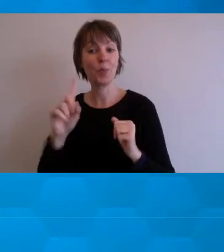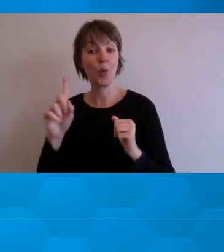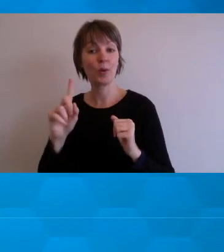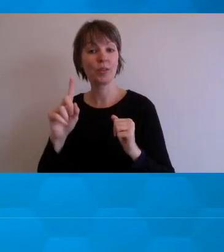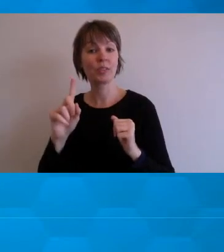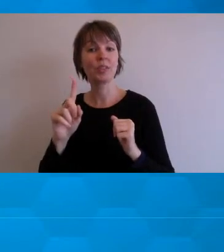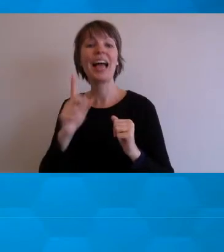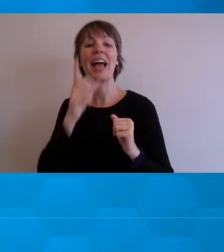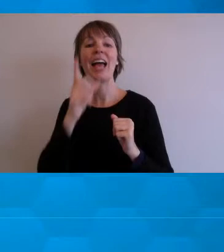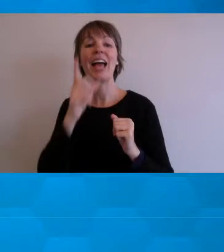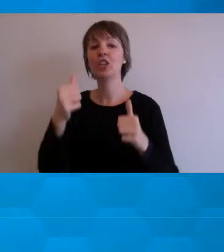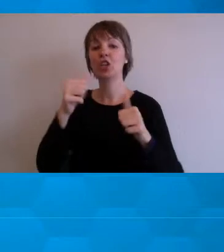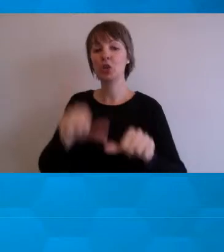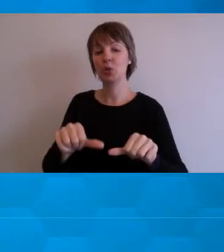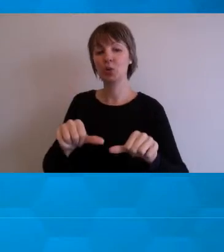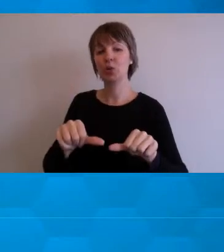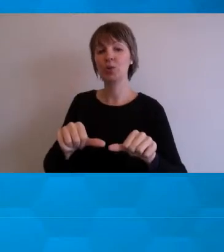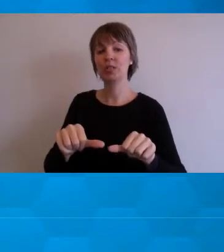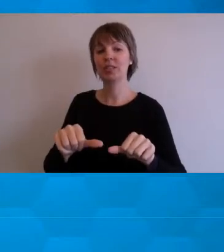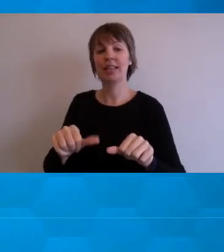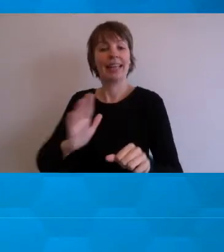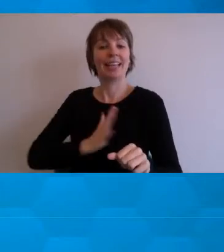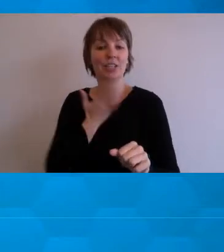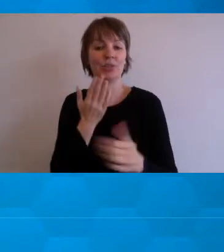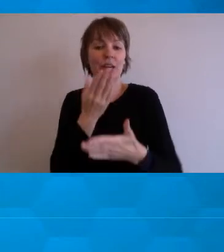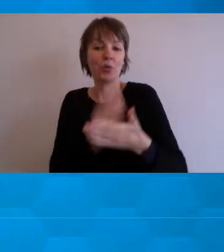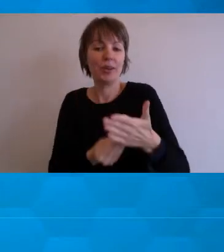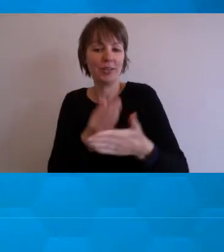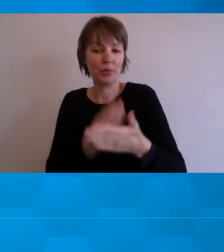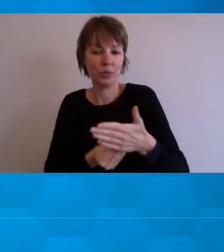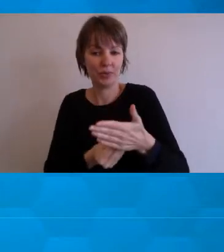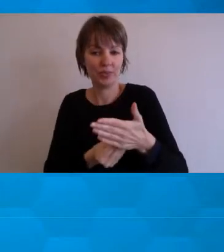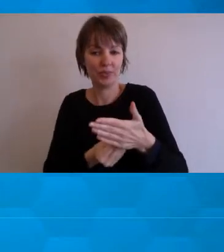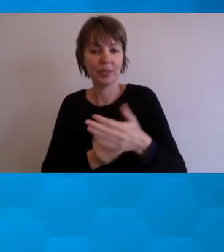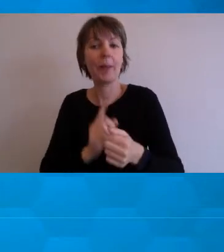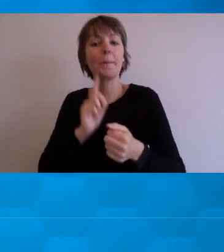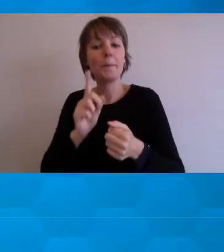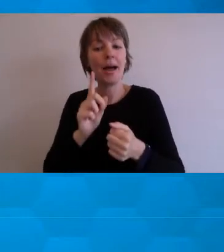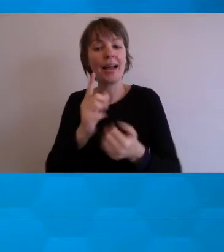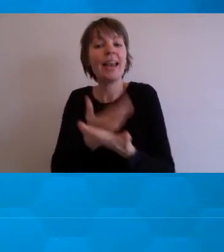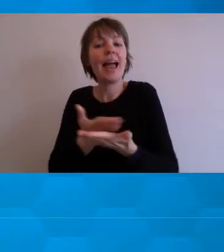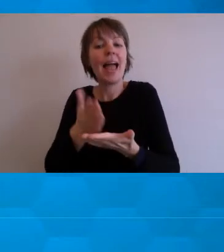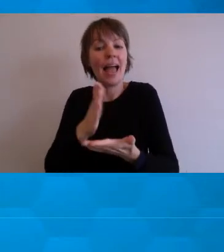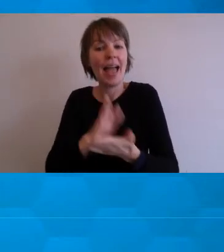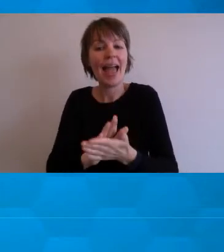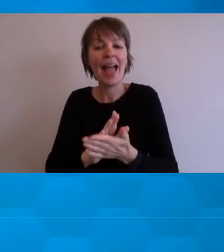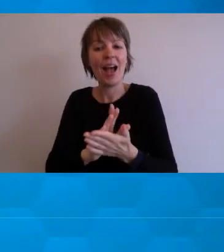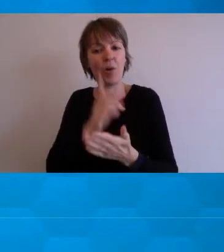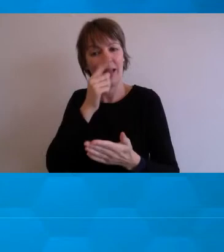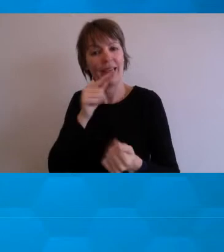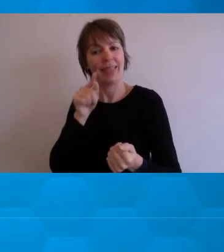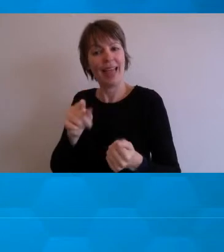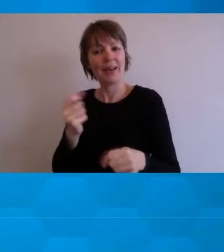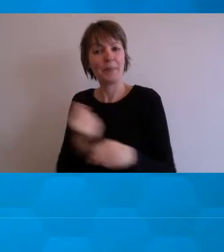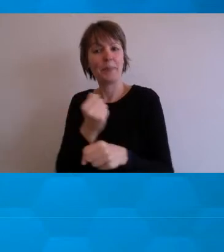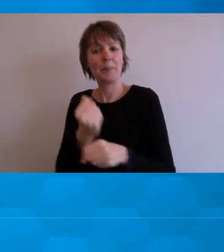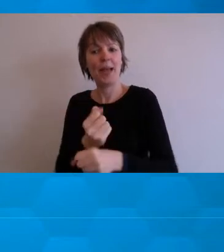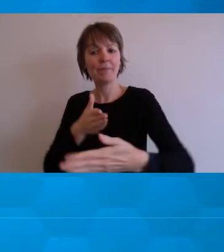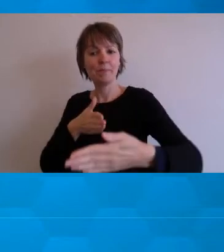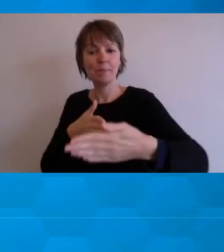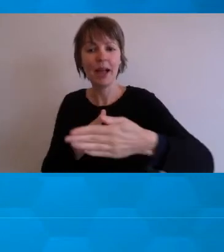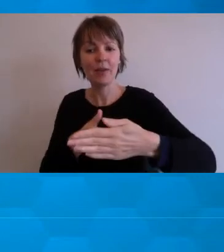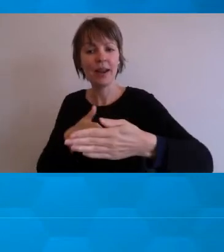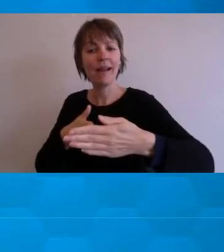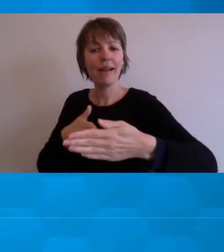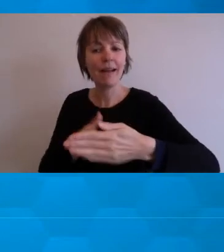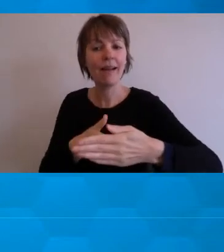resources. But let's think about how these resources can create barriers for some students. For a start,